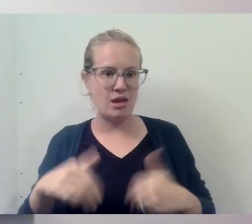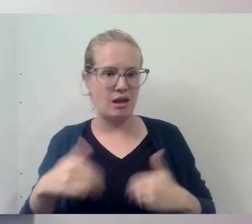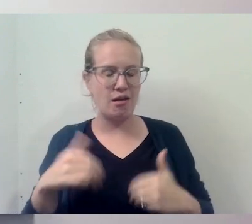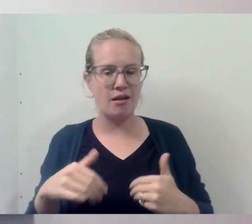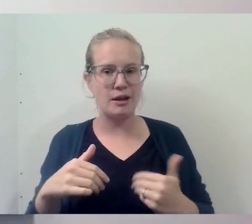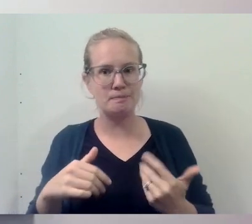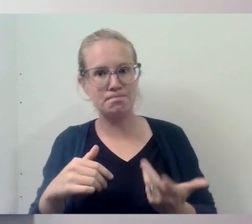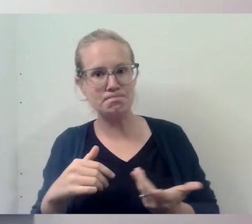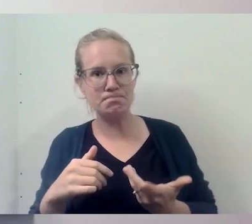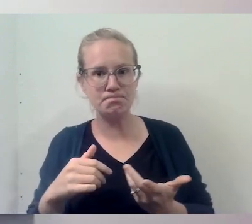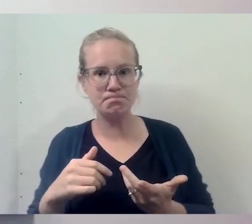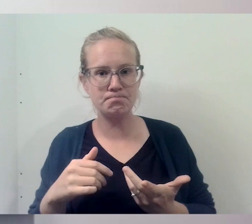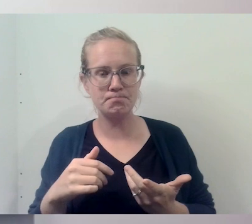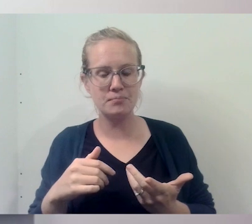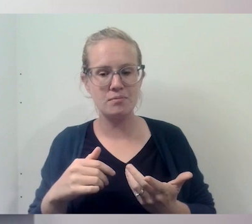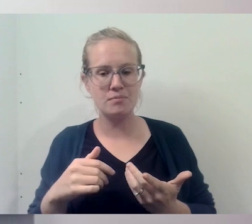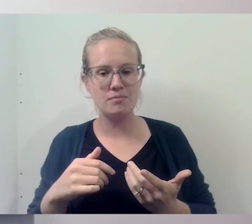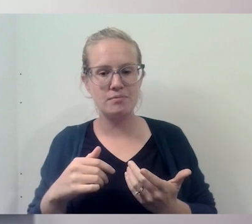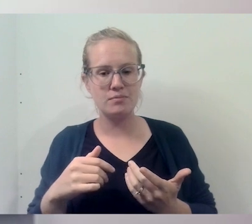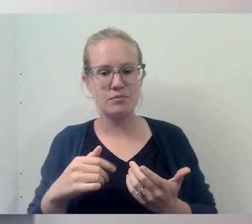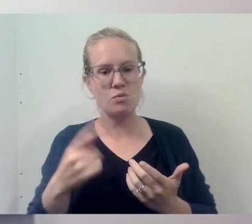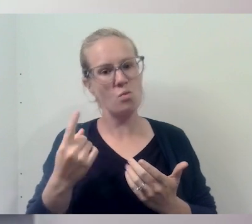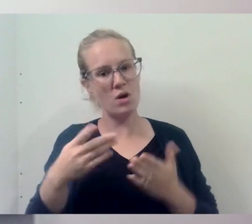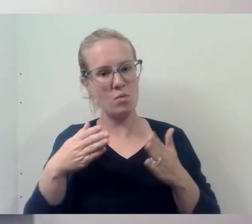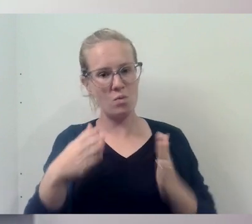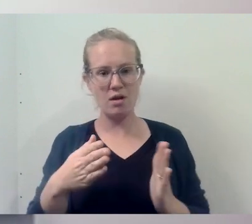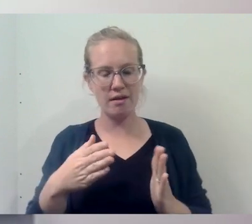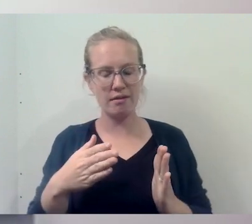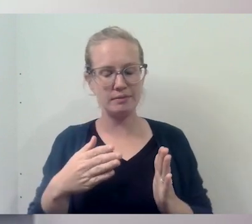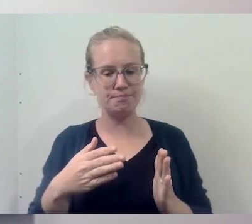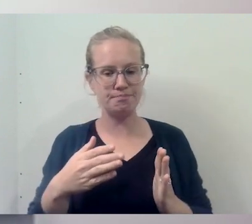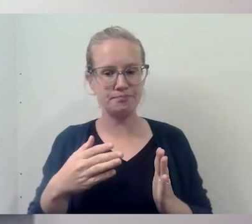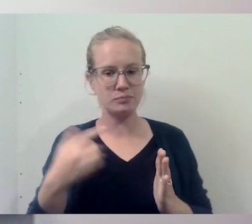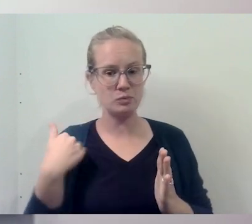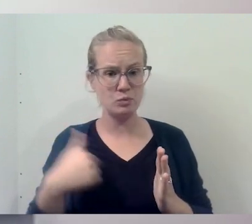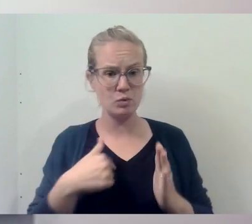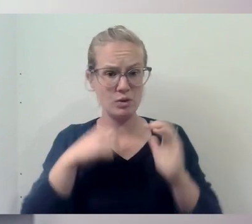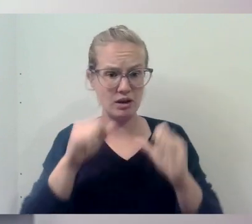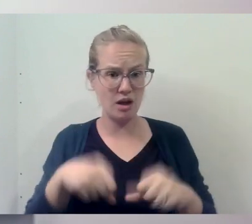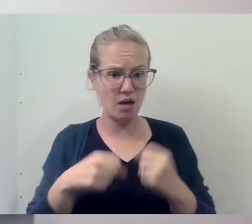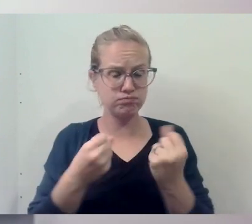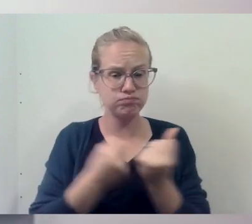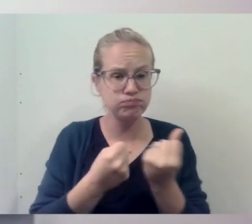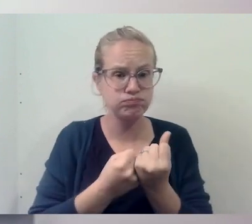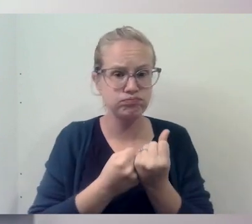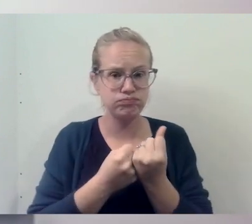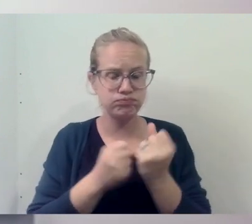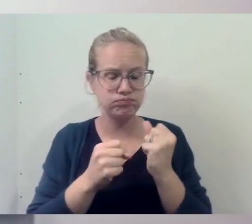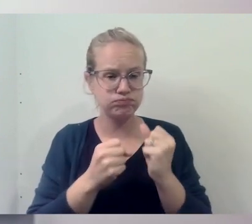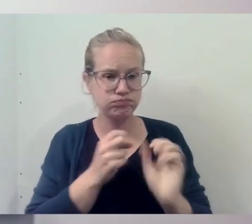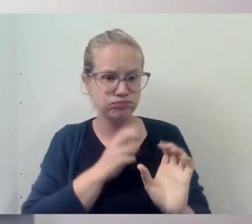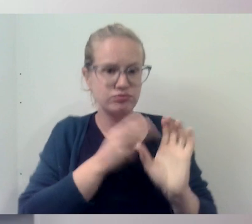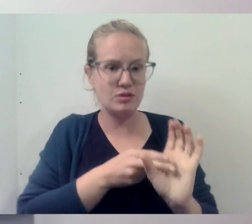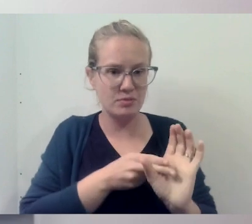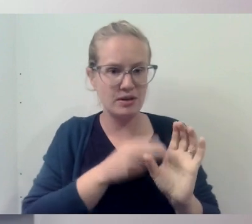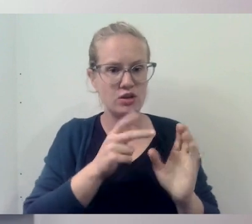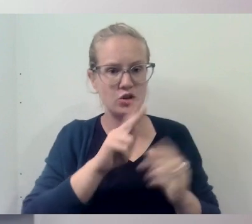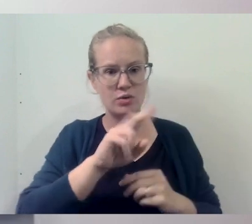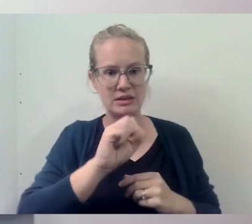one of the ways that we can promote and participate in that campaign.